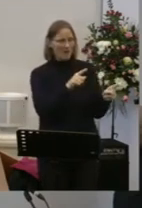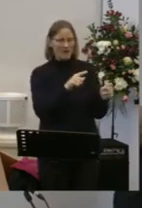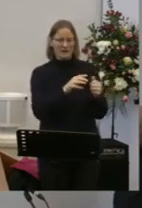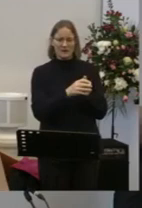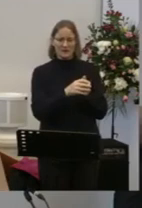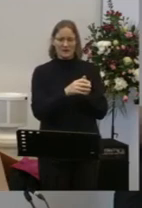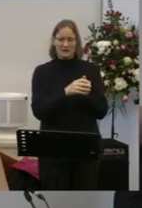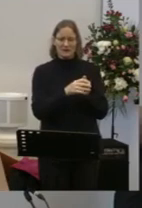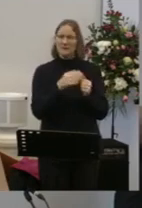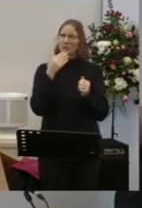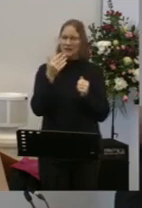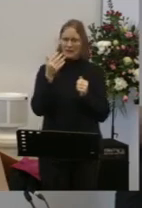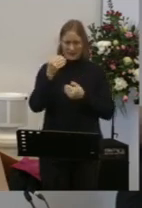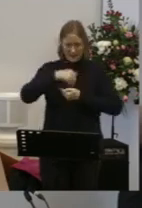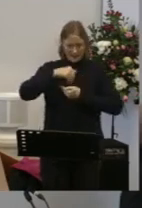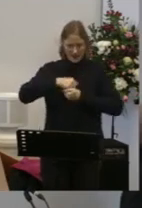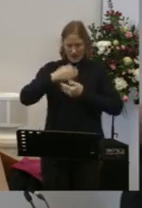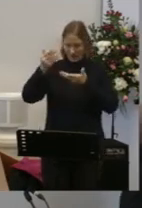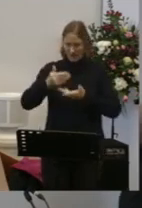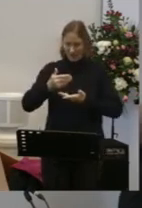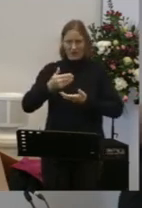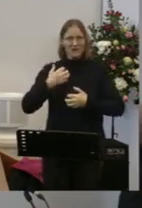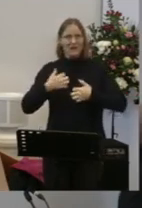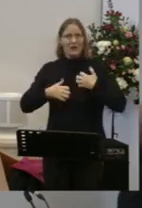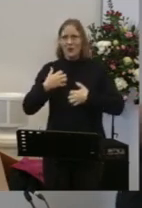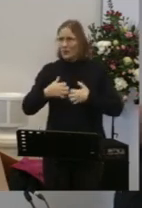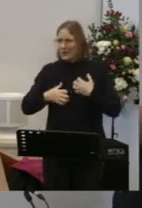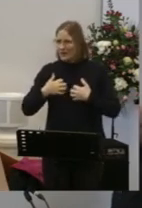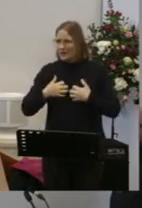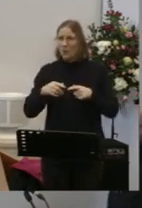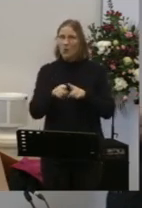Give us enthusiasm Give us sensitivity